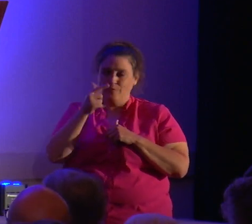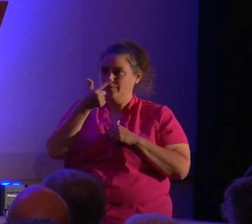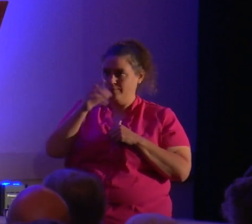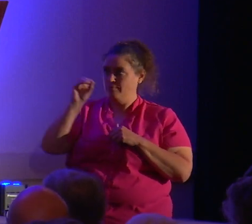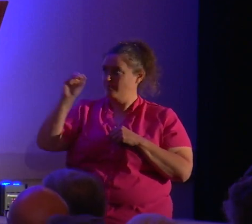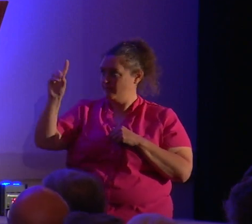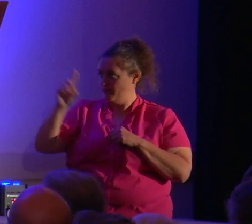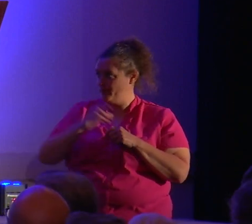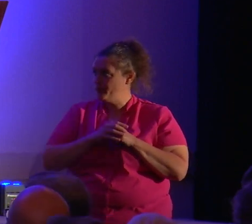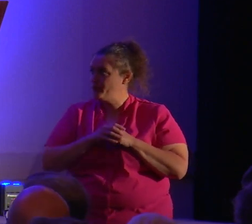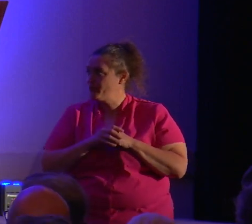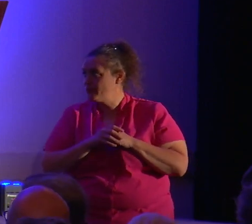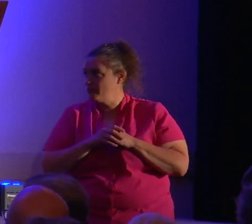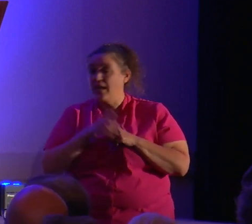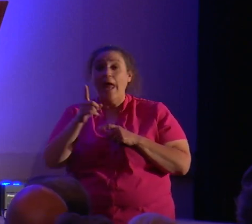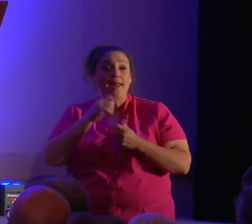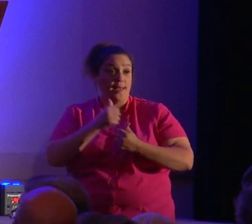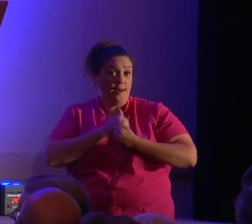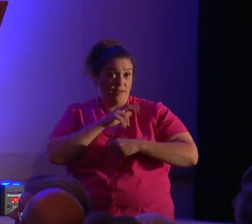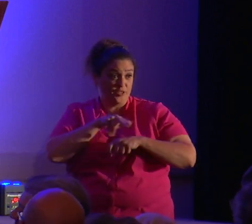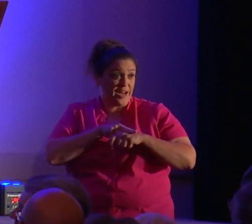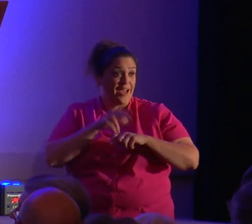And that he loves natural disasters.